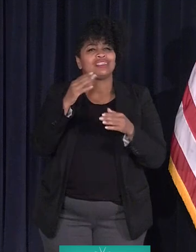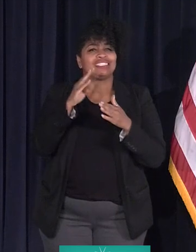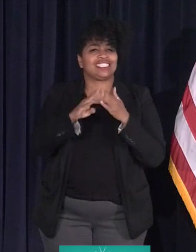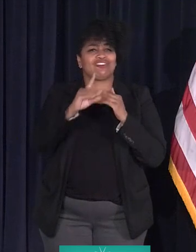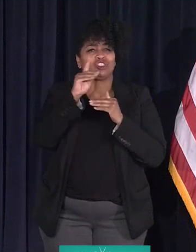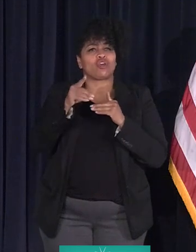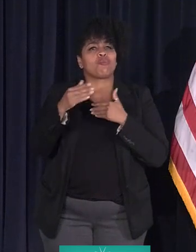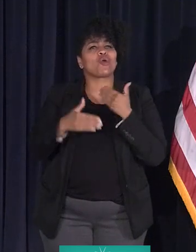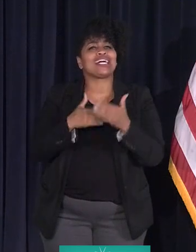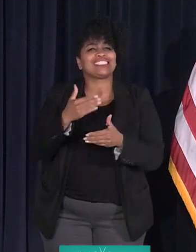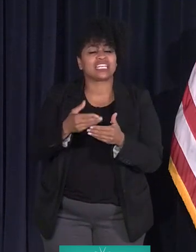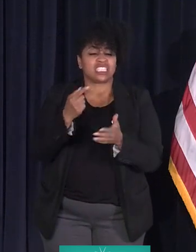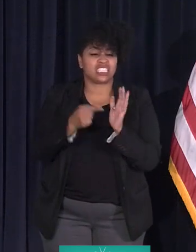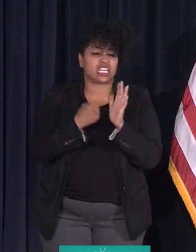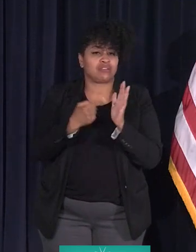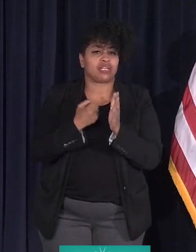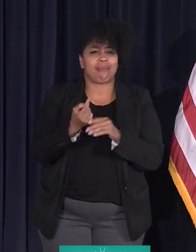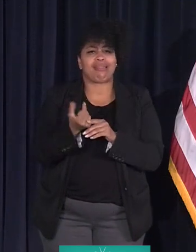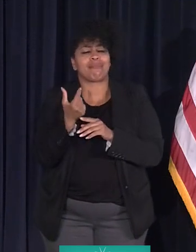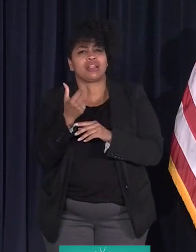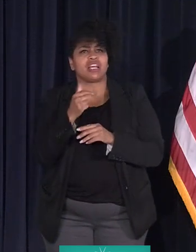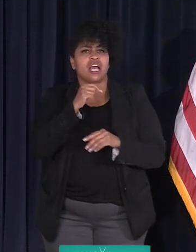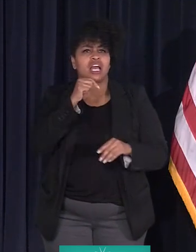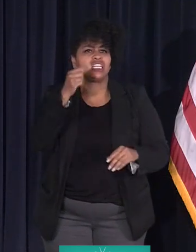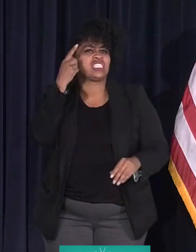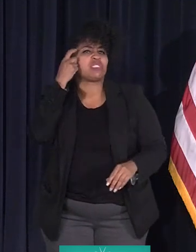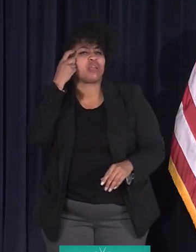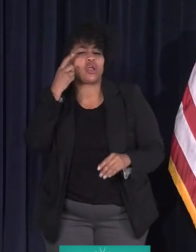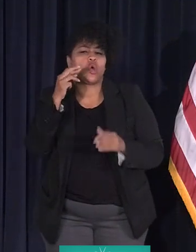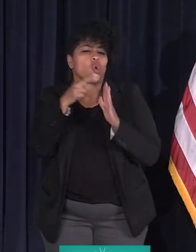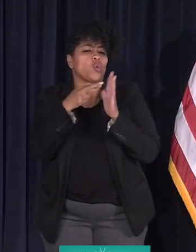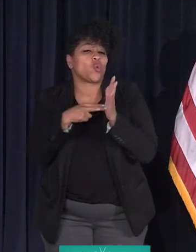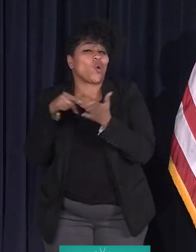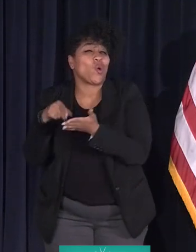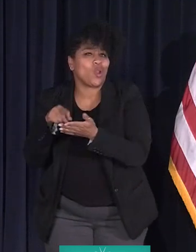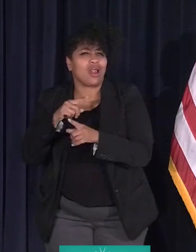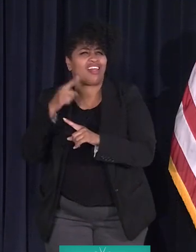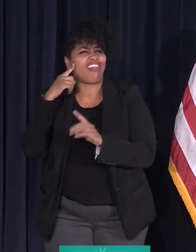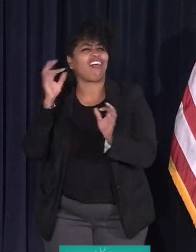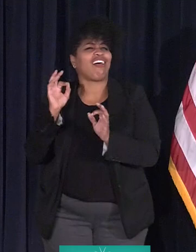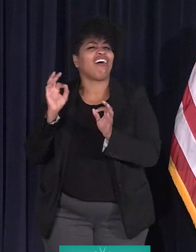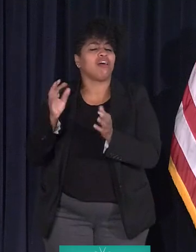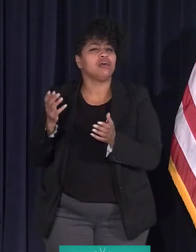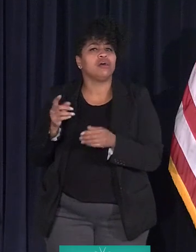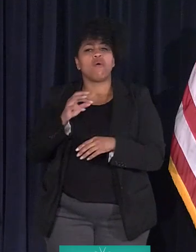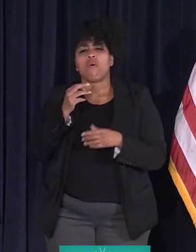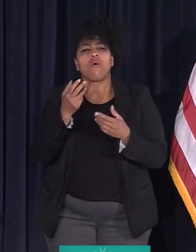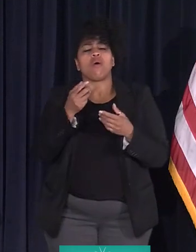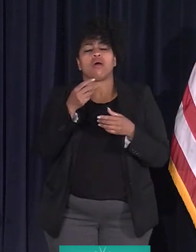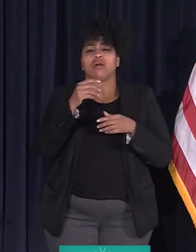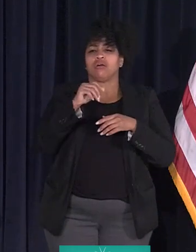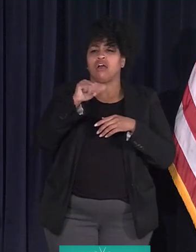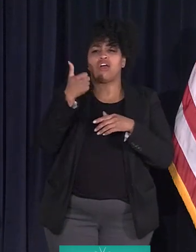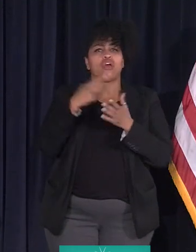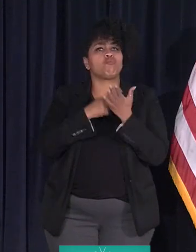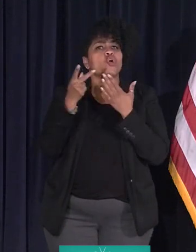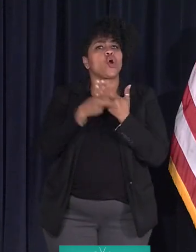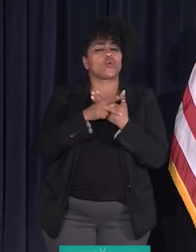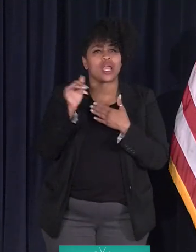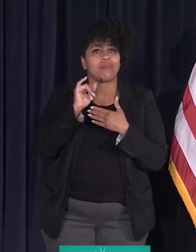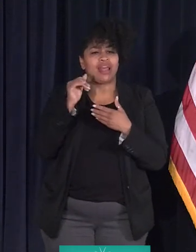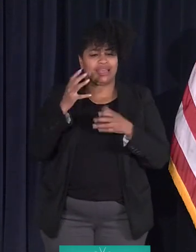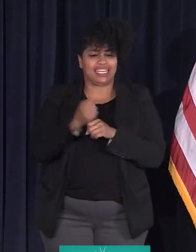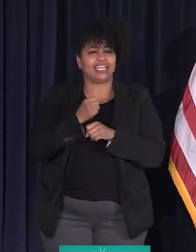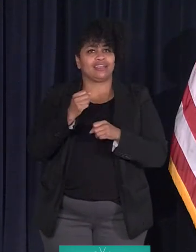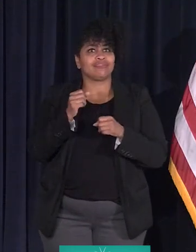it's the elimination of an unsuspecting rule or unrolling a long overdue program like getting digital devices in the hands of